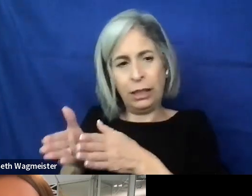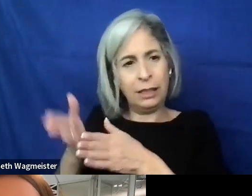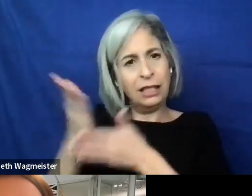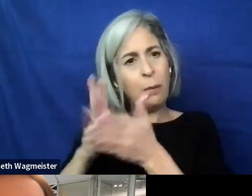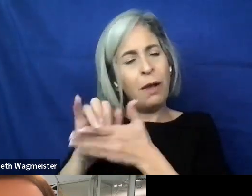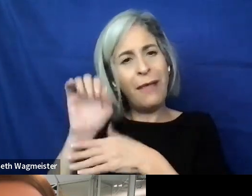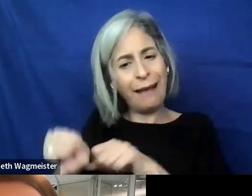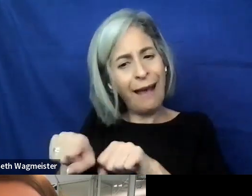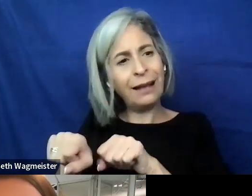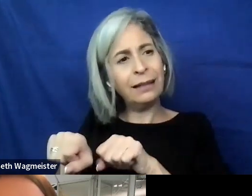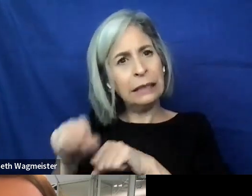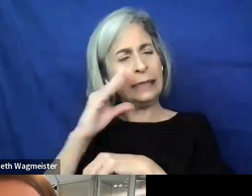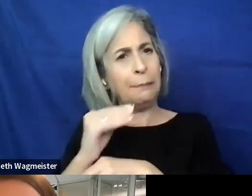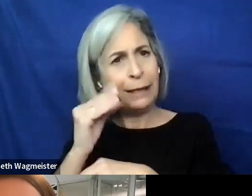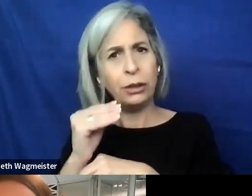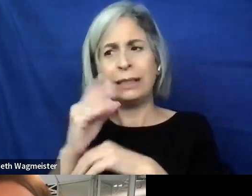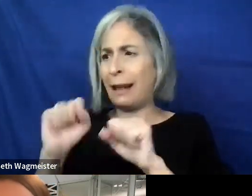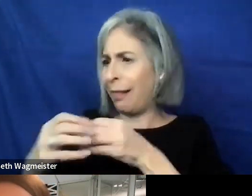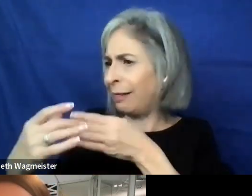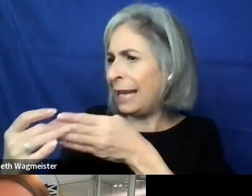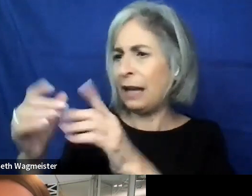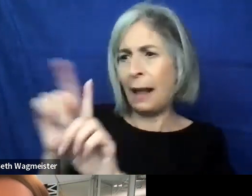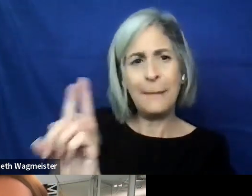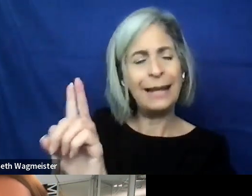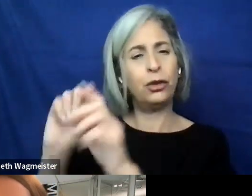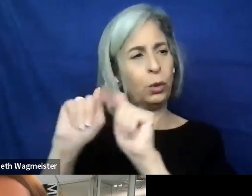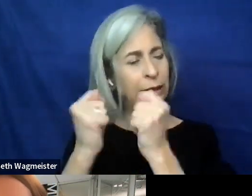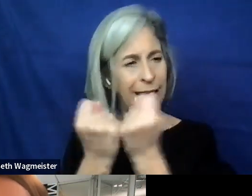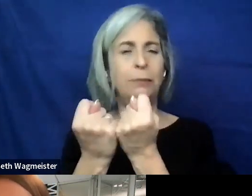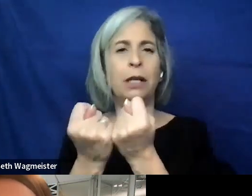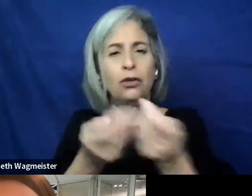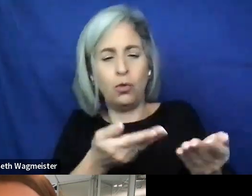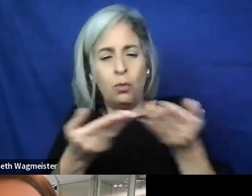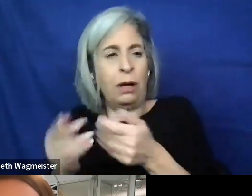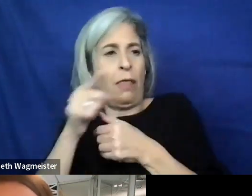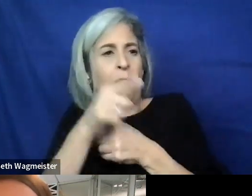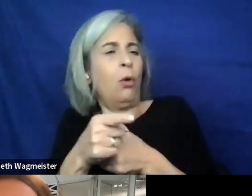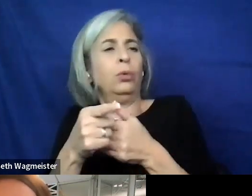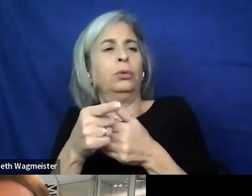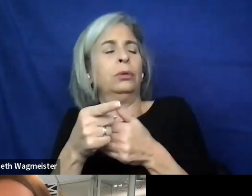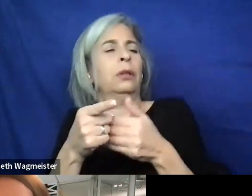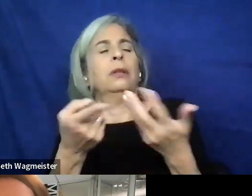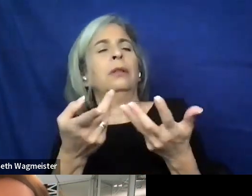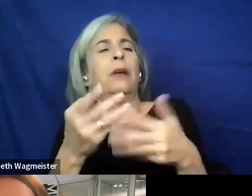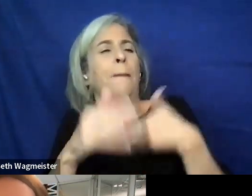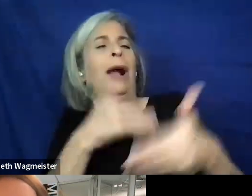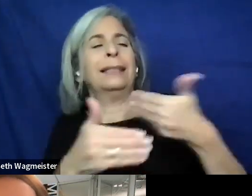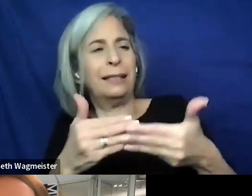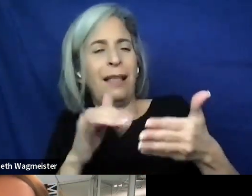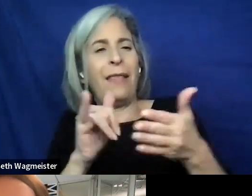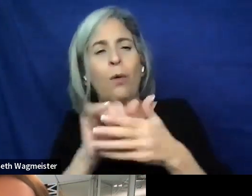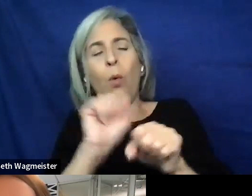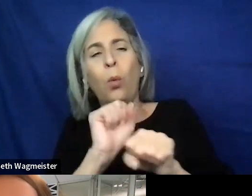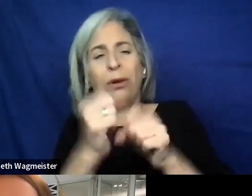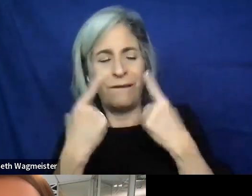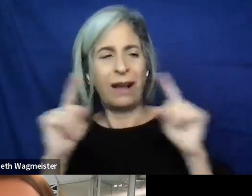who can, whose experience and can lead and mentor teams to bring in those efficient and effective processes as well, because that can